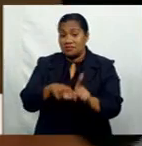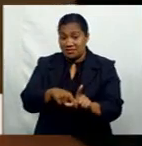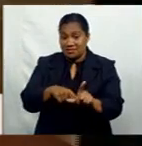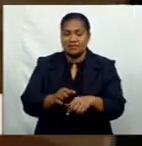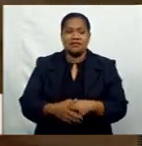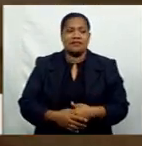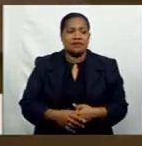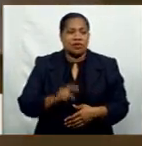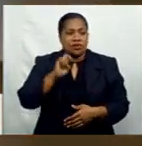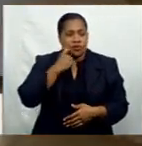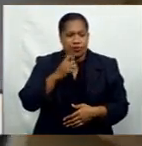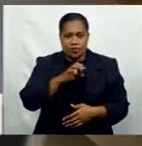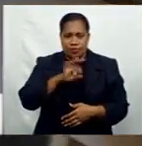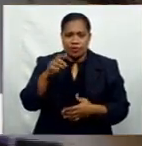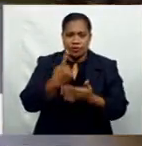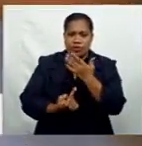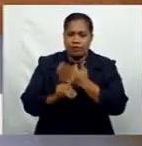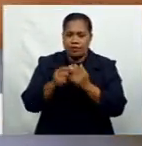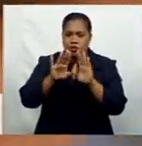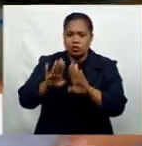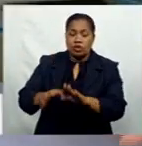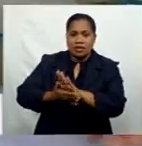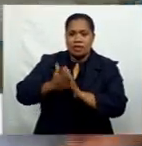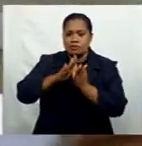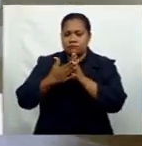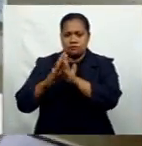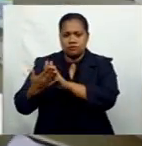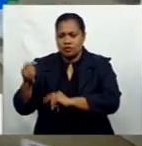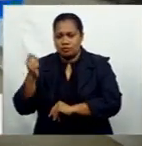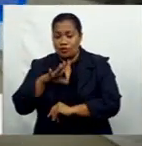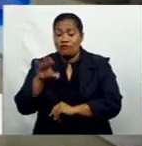high community spirits by villages for their safety.